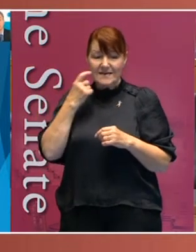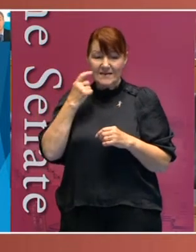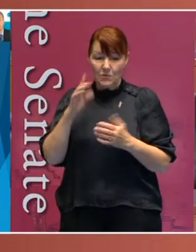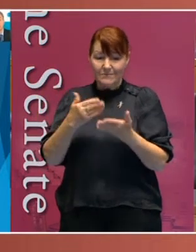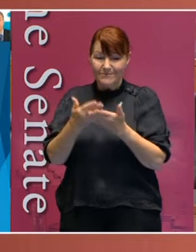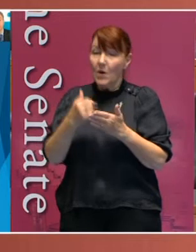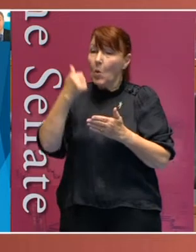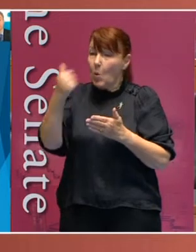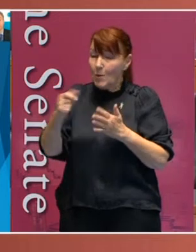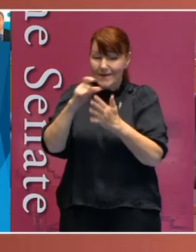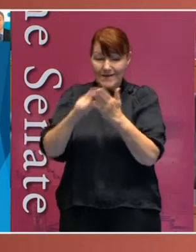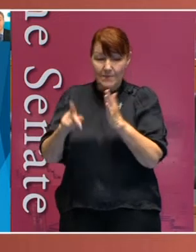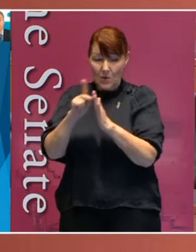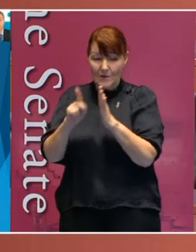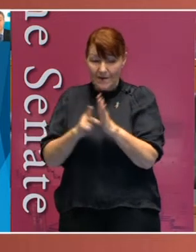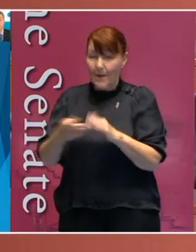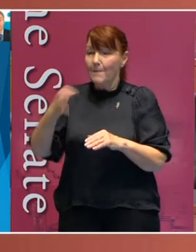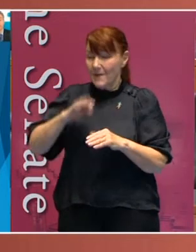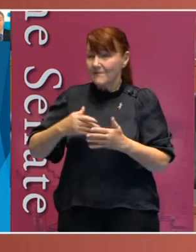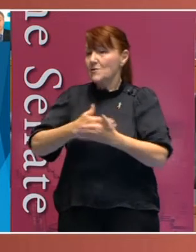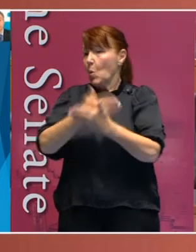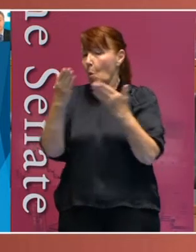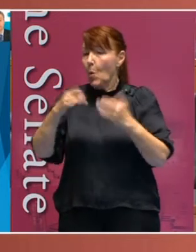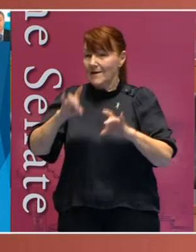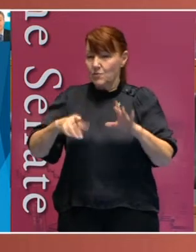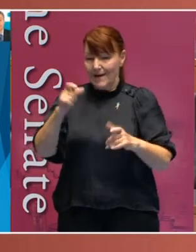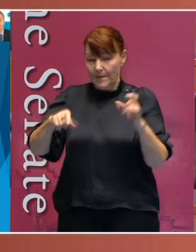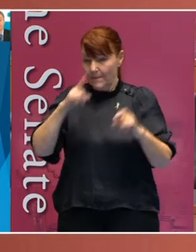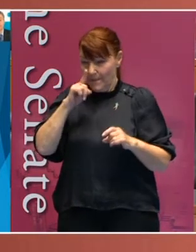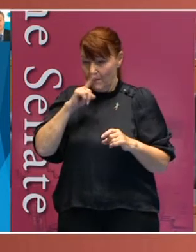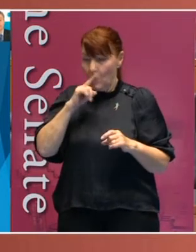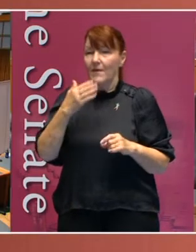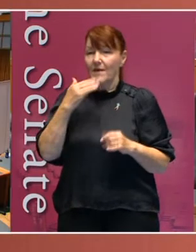disability policy benefits all Australians. Thank you very much.